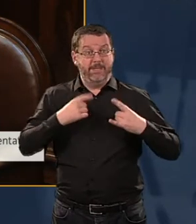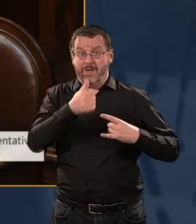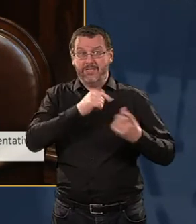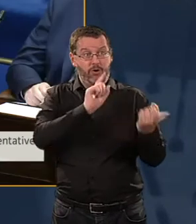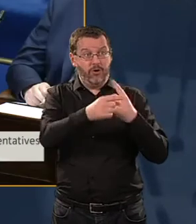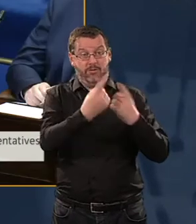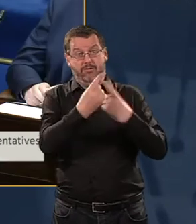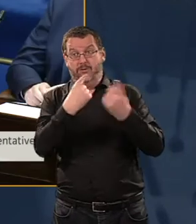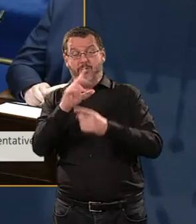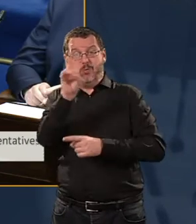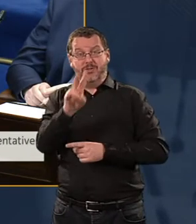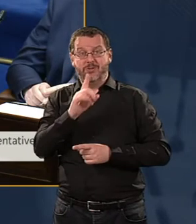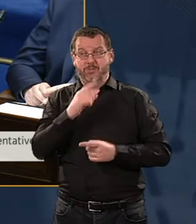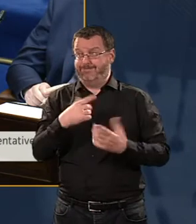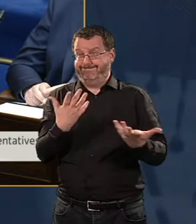but I'm not...